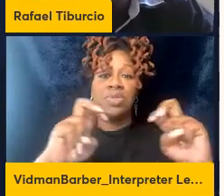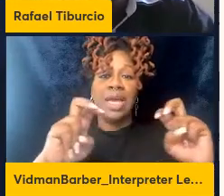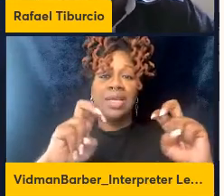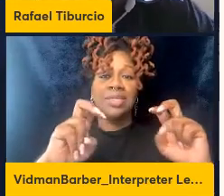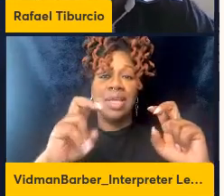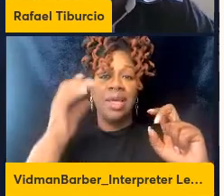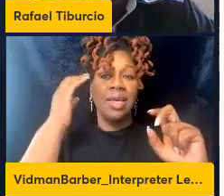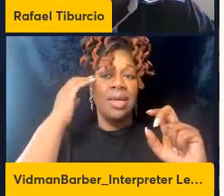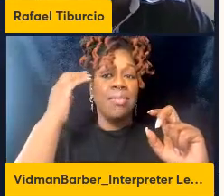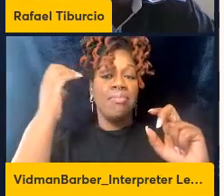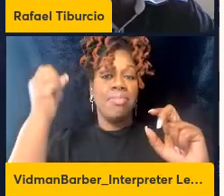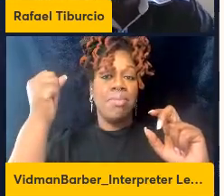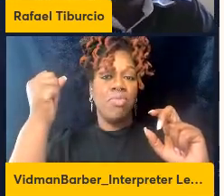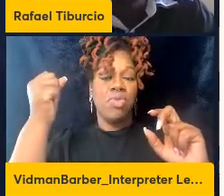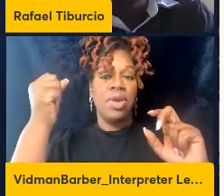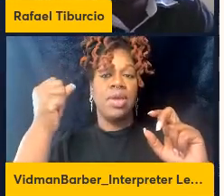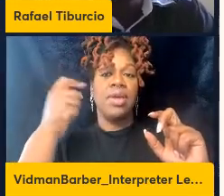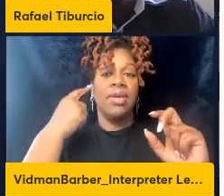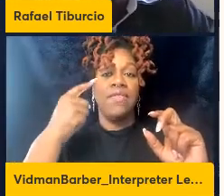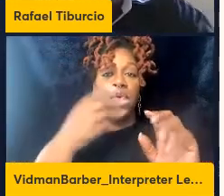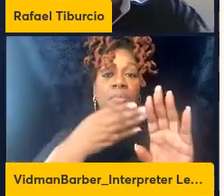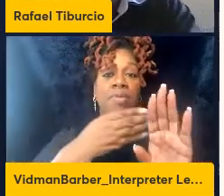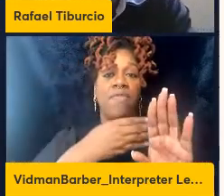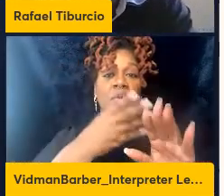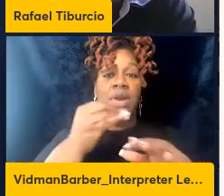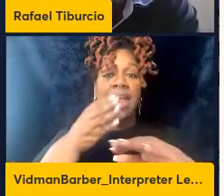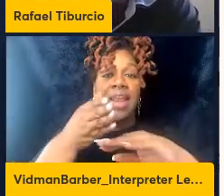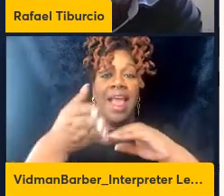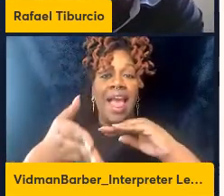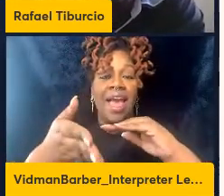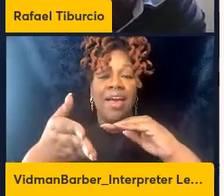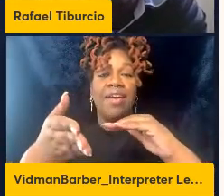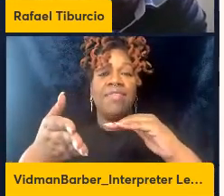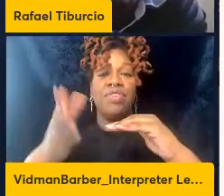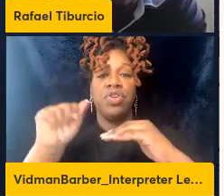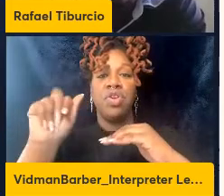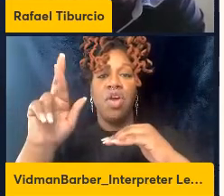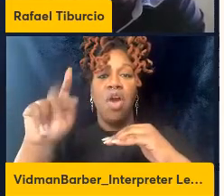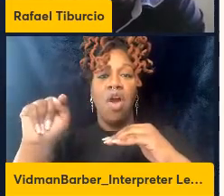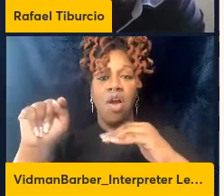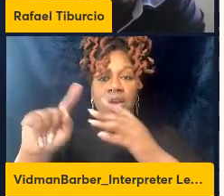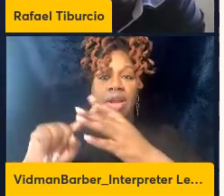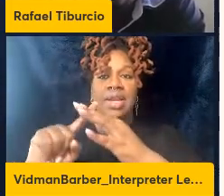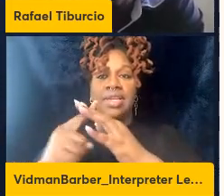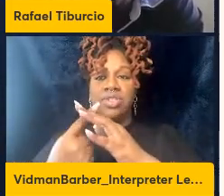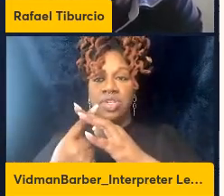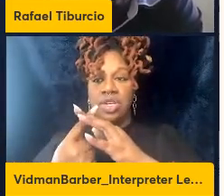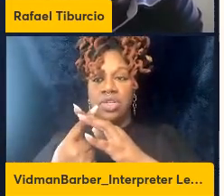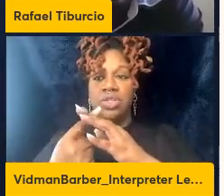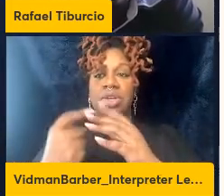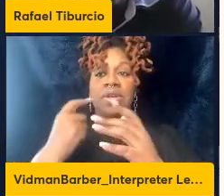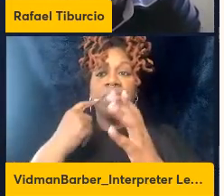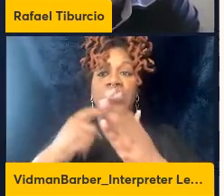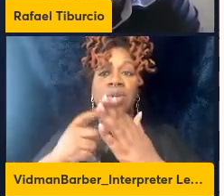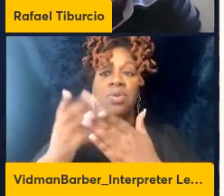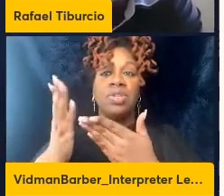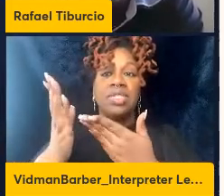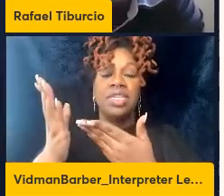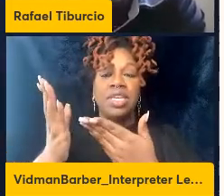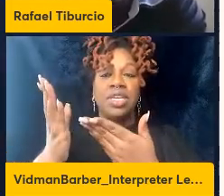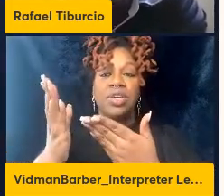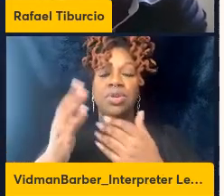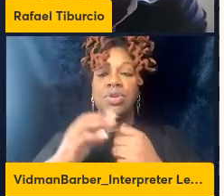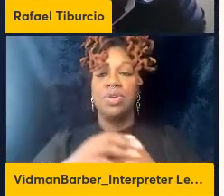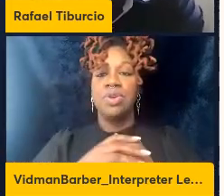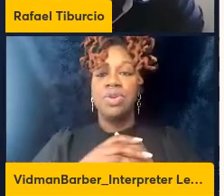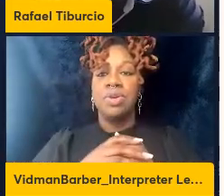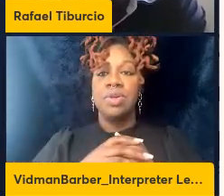landscape both before and after initiation and we can see from here from our hierarchical cursory that